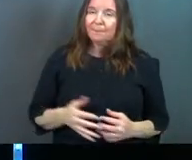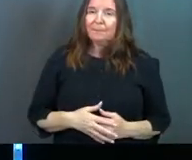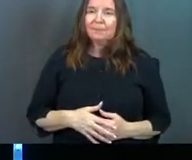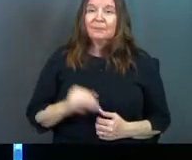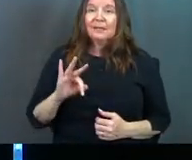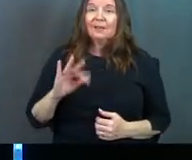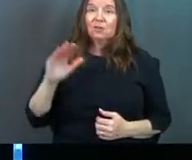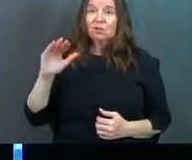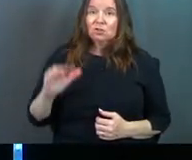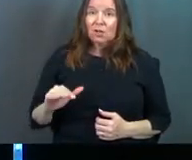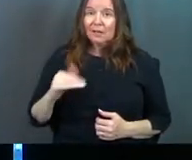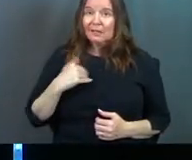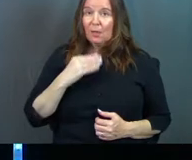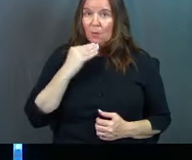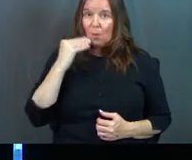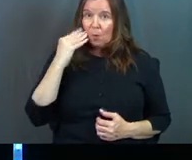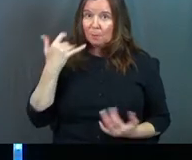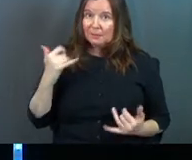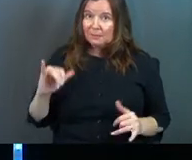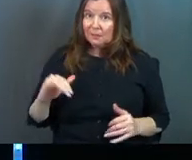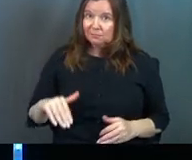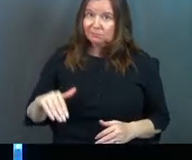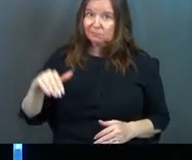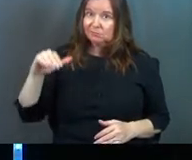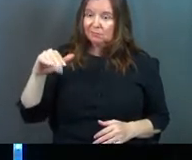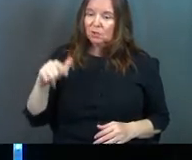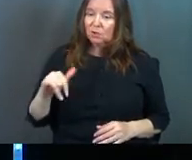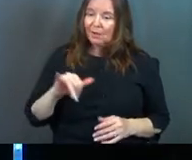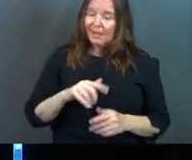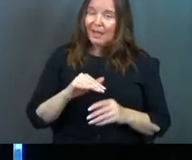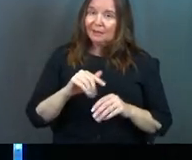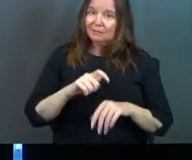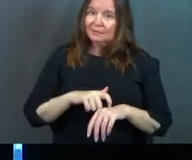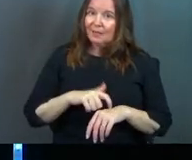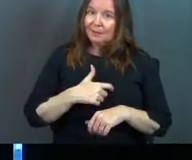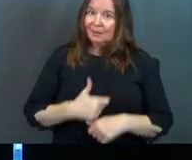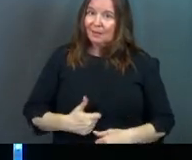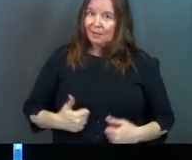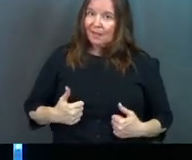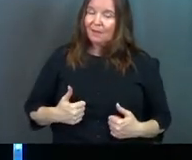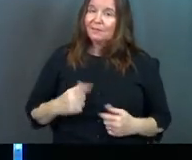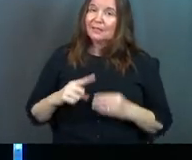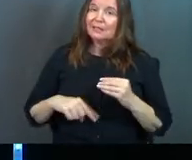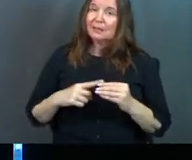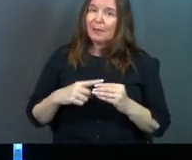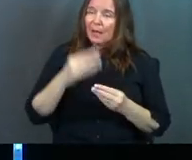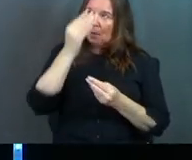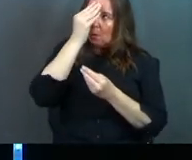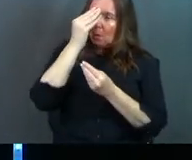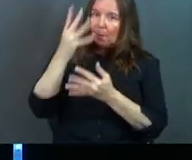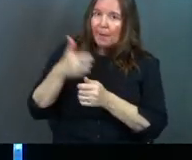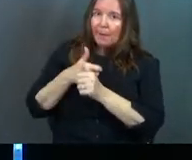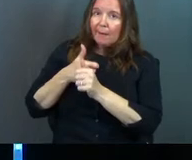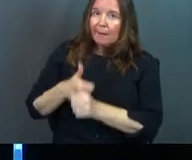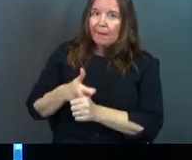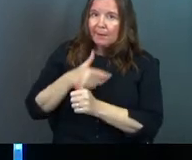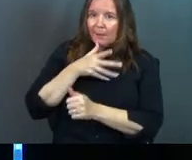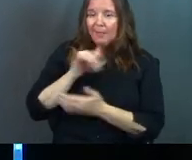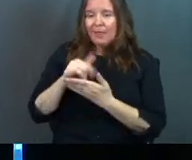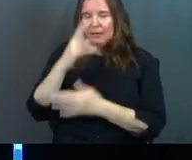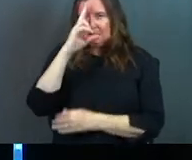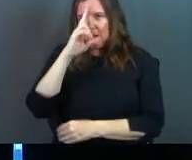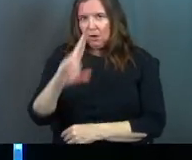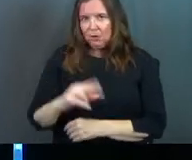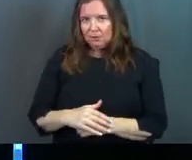So if you're a child in the home, you're at that stage of life, it's about obeying her. That's